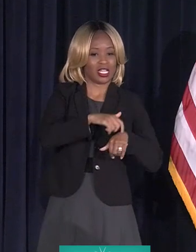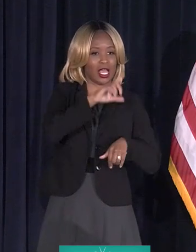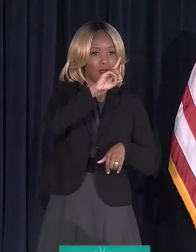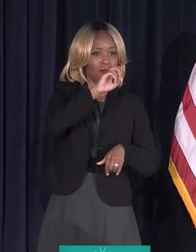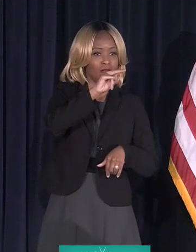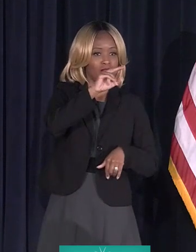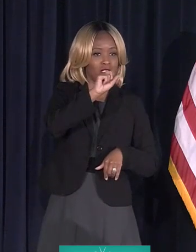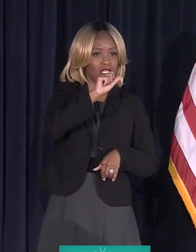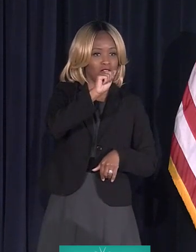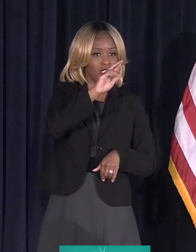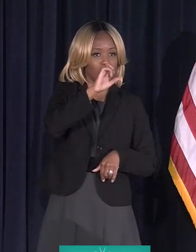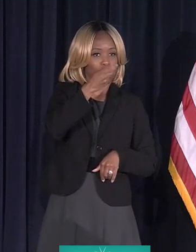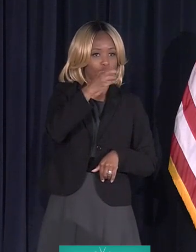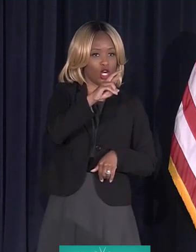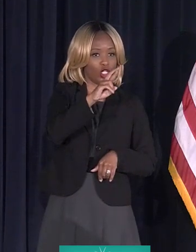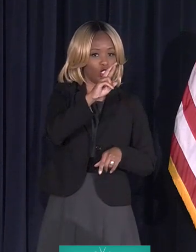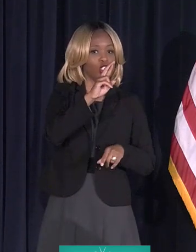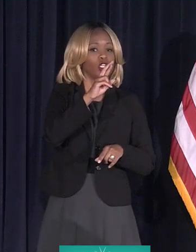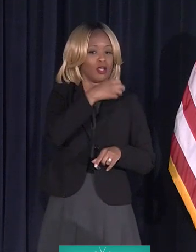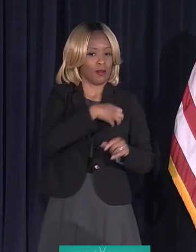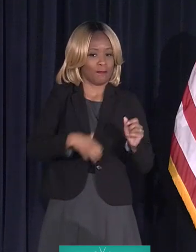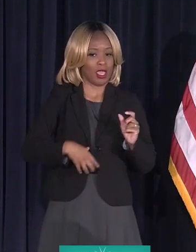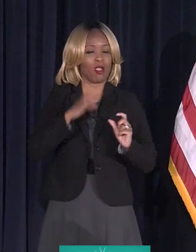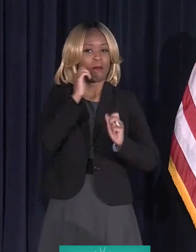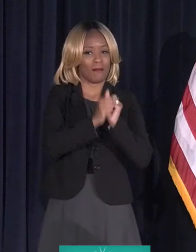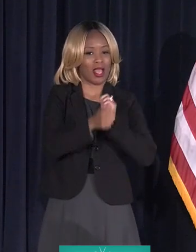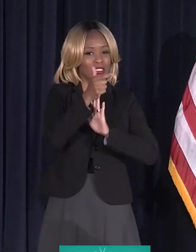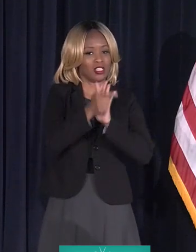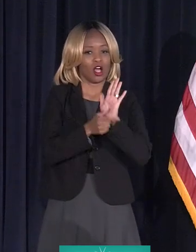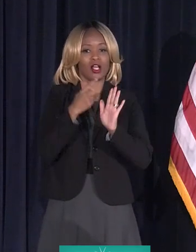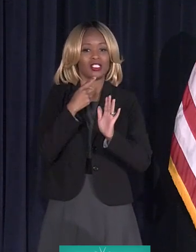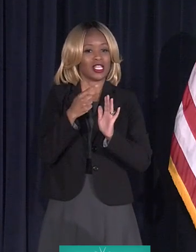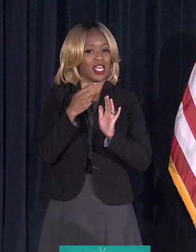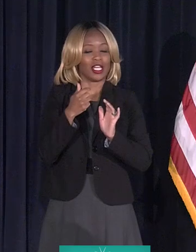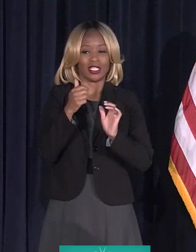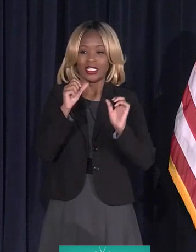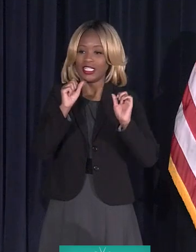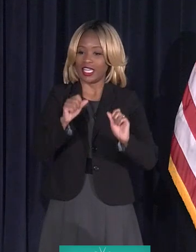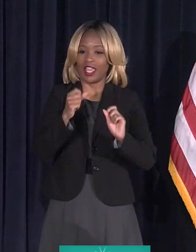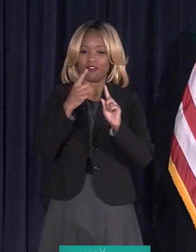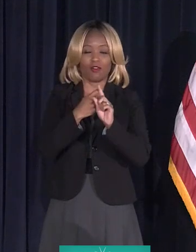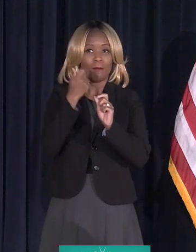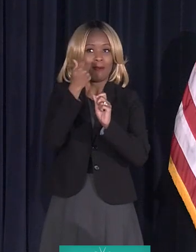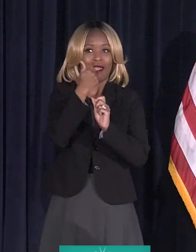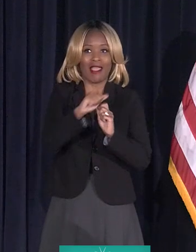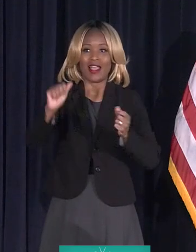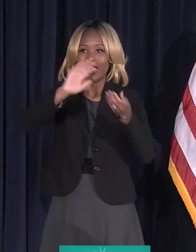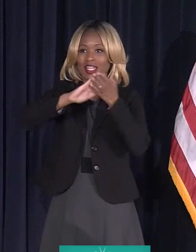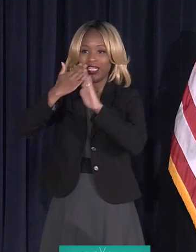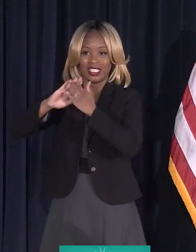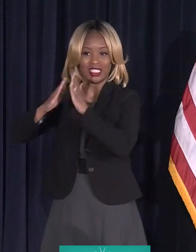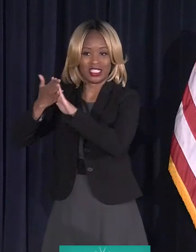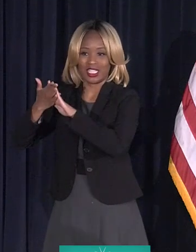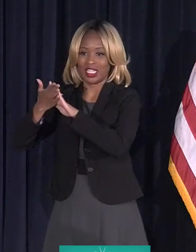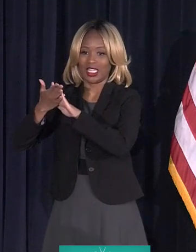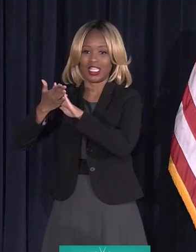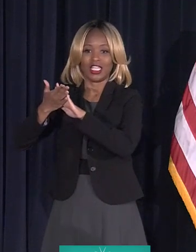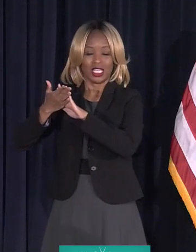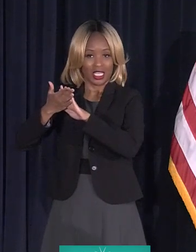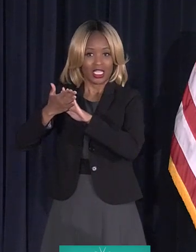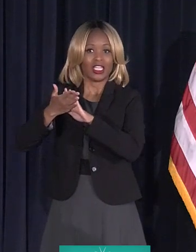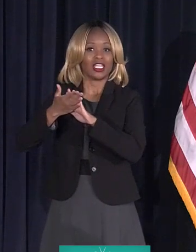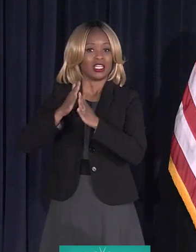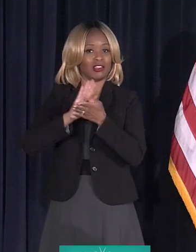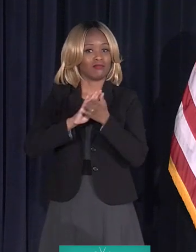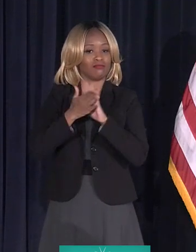the legislature passed a law that made it illegal for any city to require employees to live in that city as a condition of